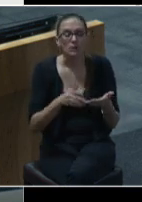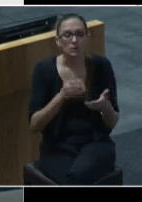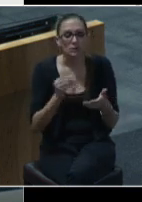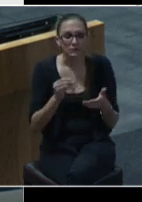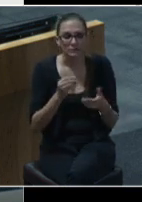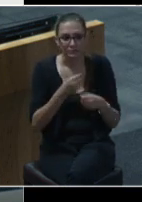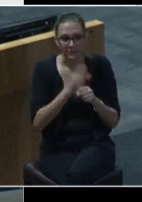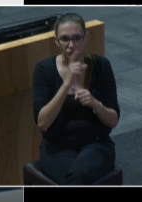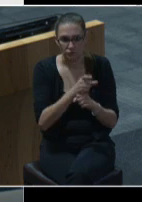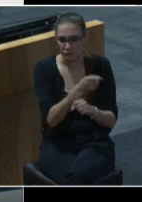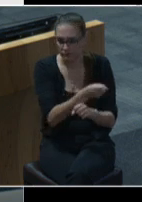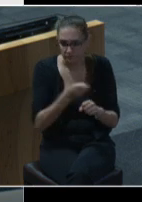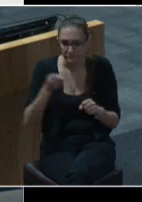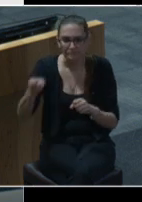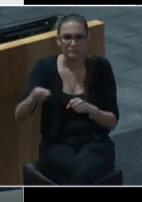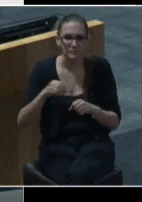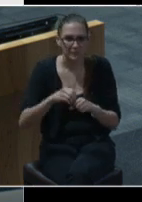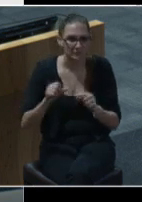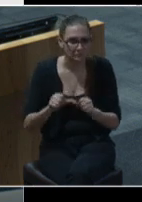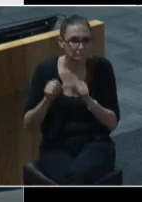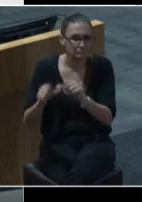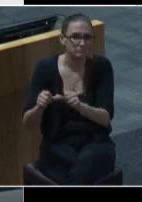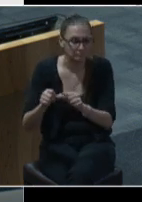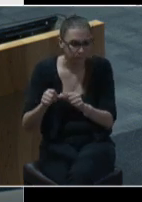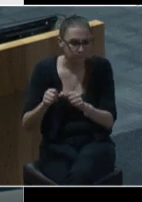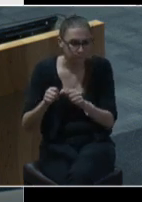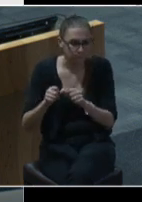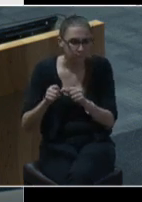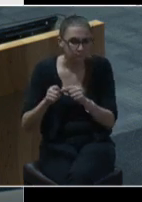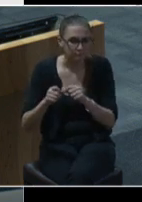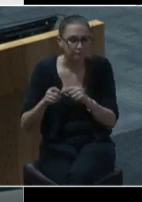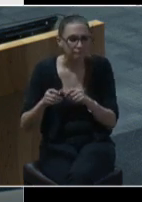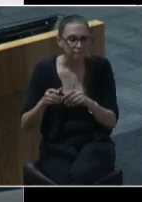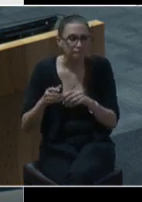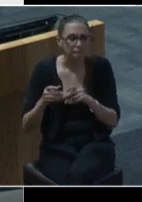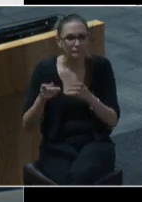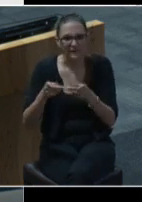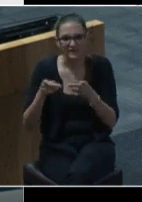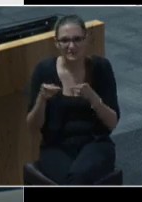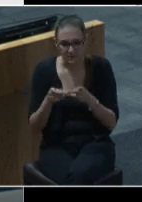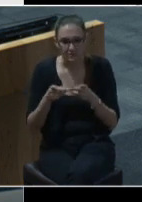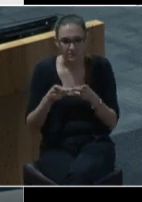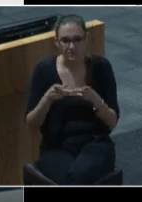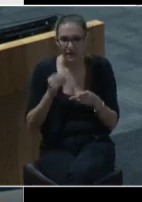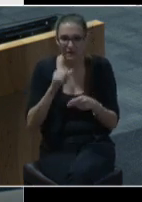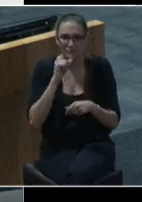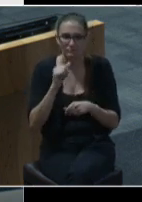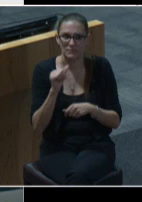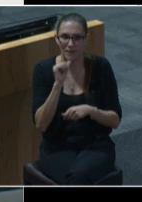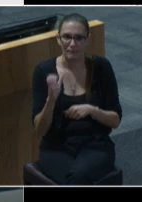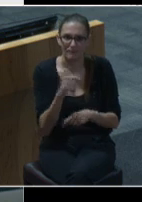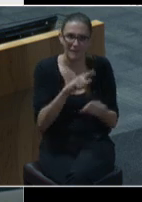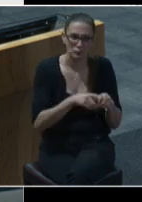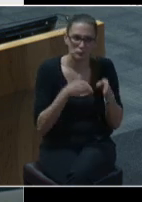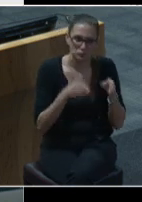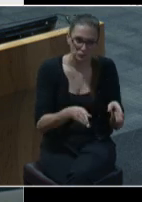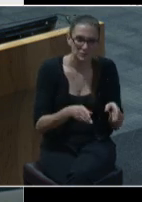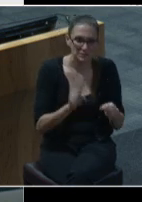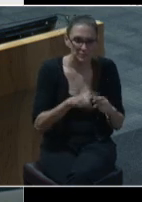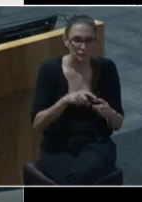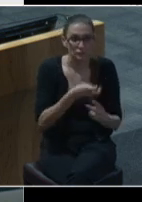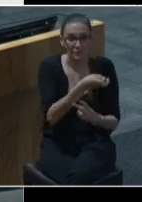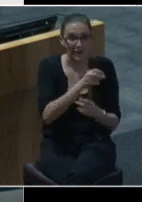get them housed into one of the pro lodges instead of discharging from isolation facility back to the streets they're able to go from a pro or from isolation